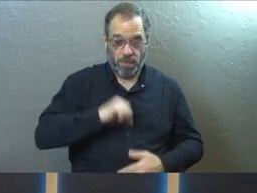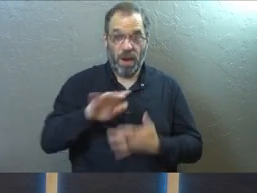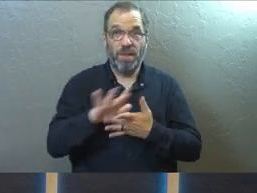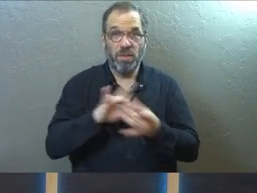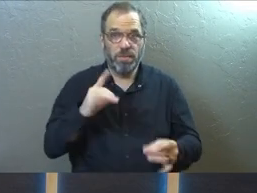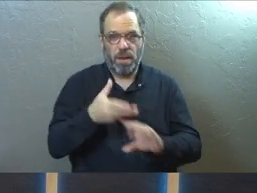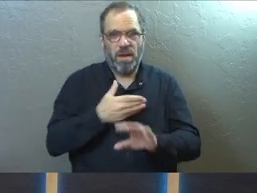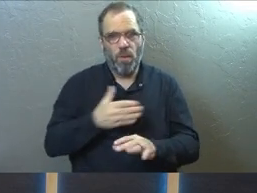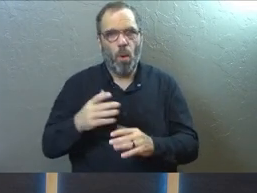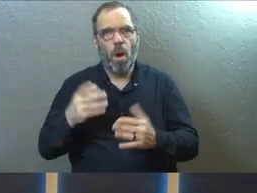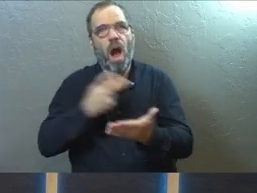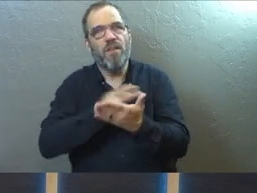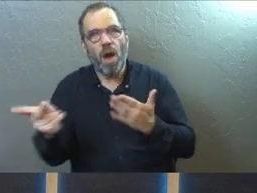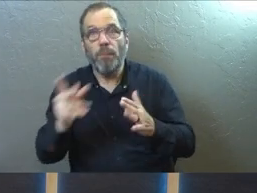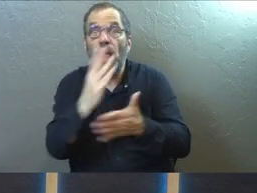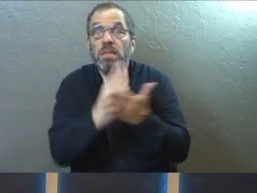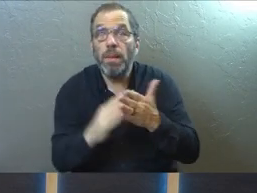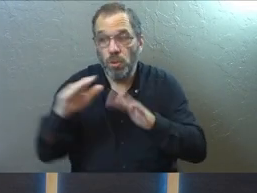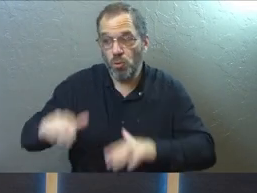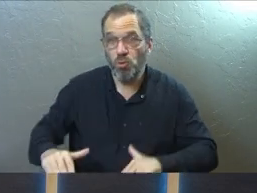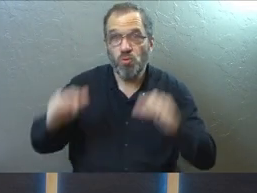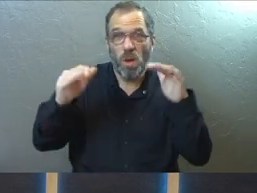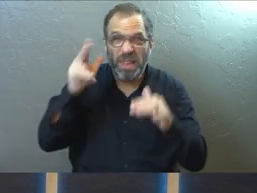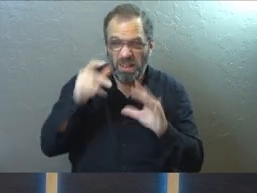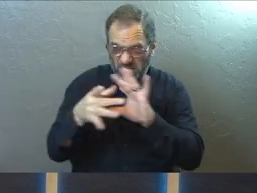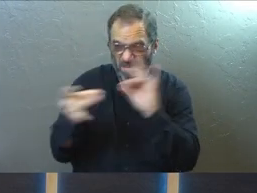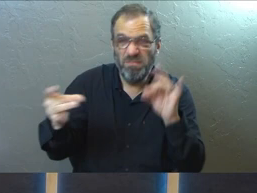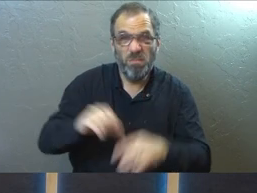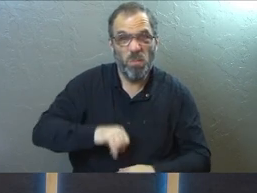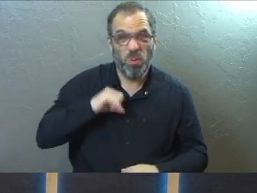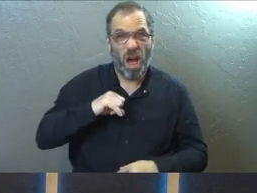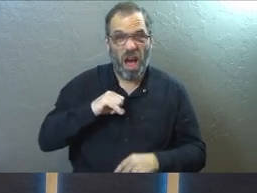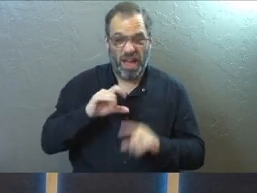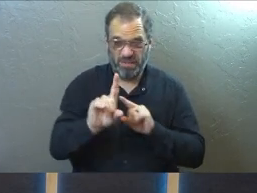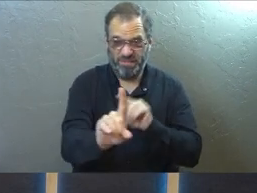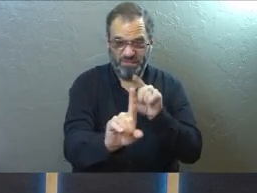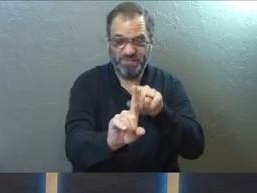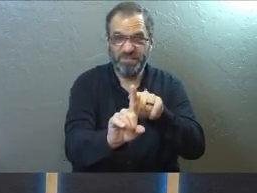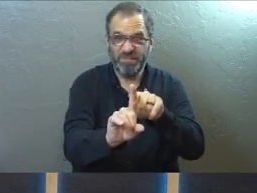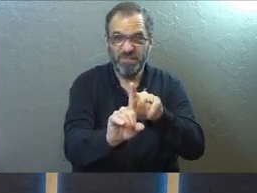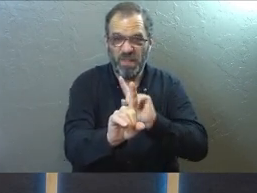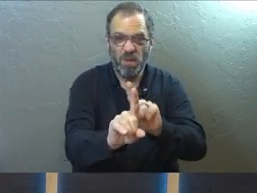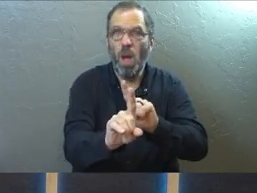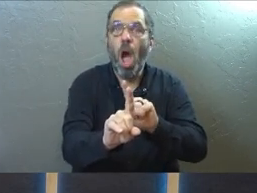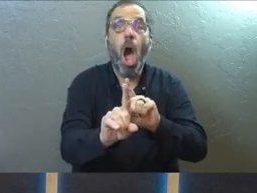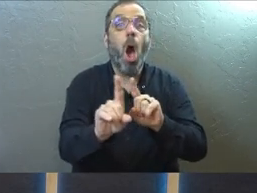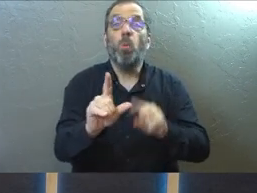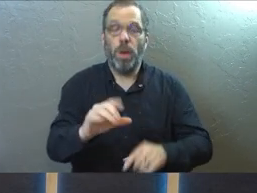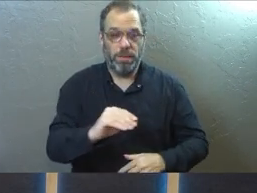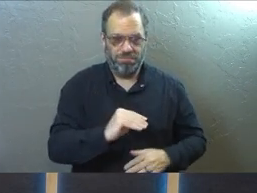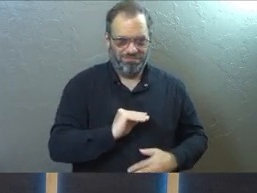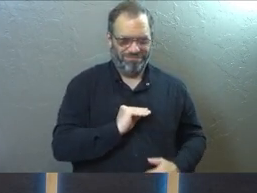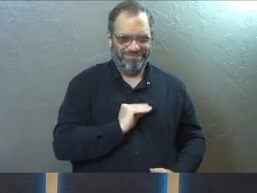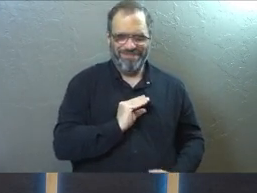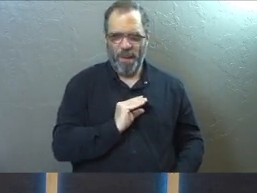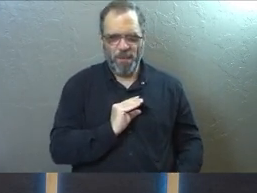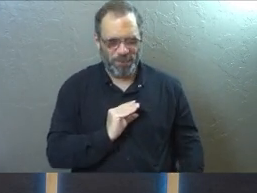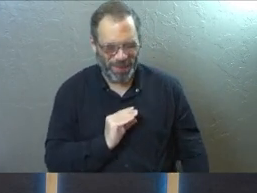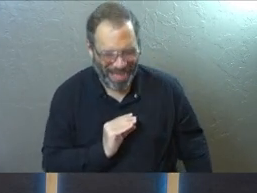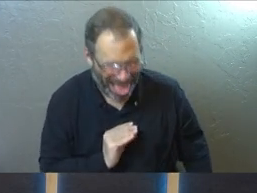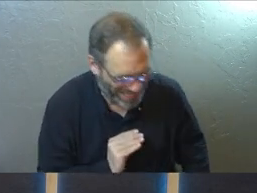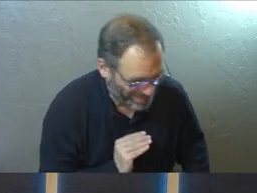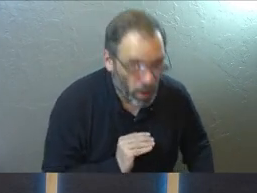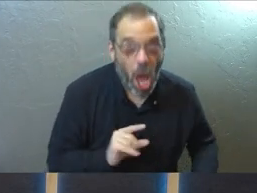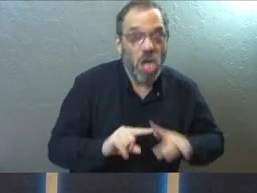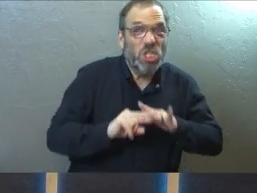spirit before a fall. Some of you grew up hearing this statement. Pride goes before a fall that right as soon as your ego really starts to take